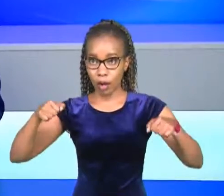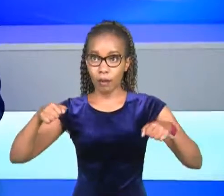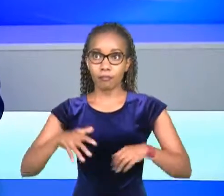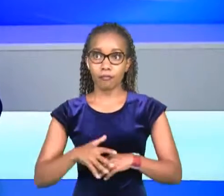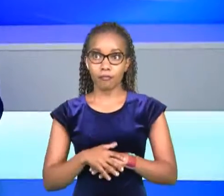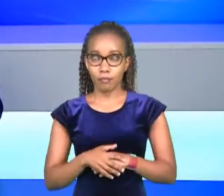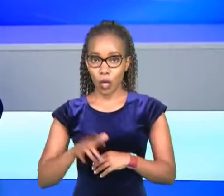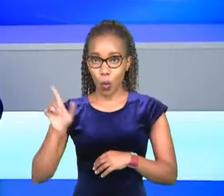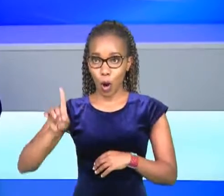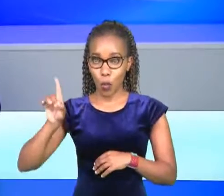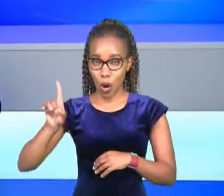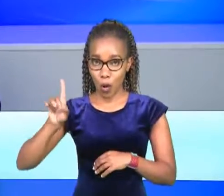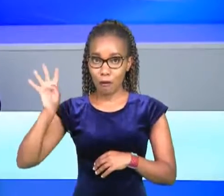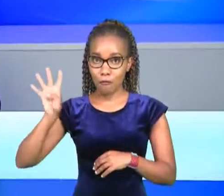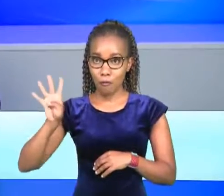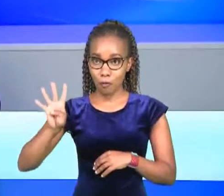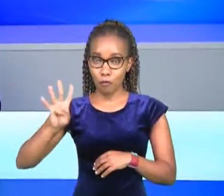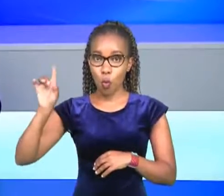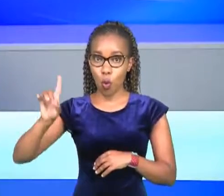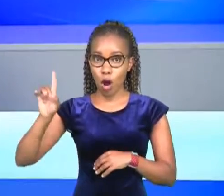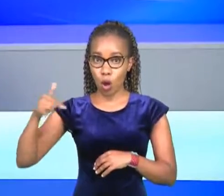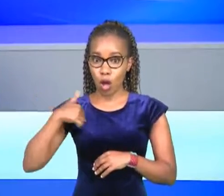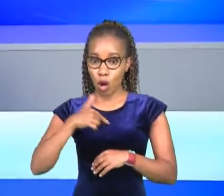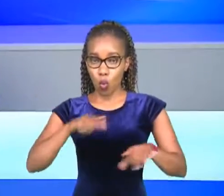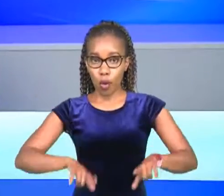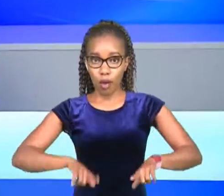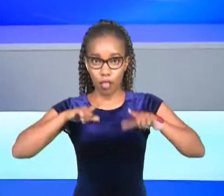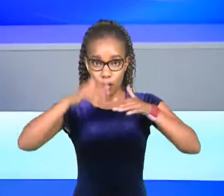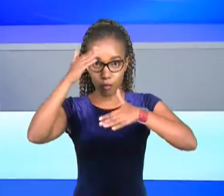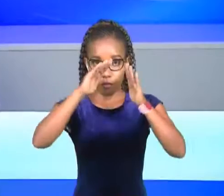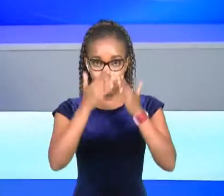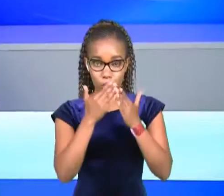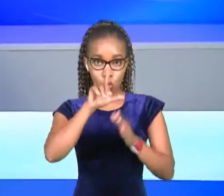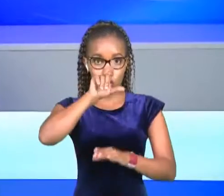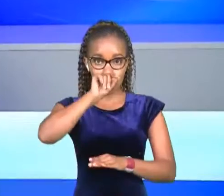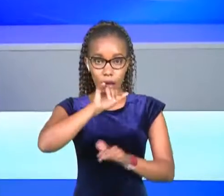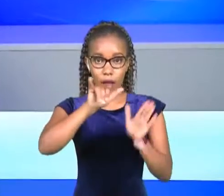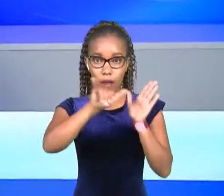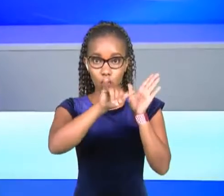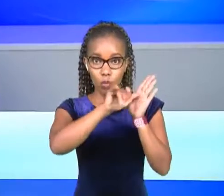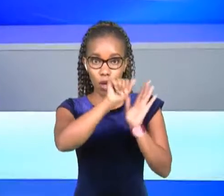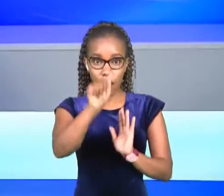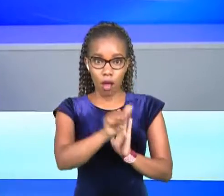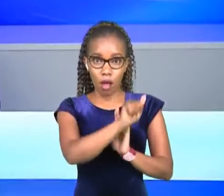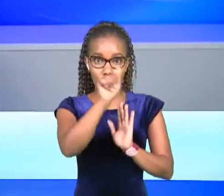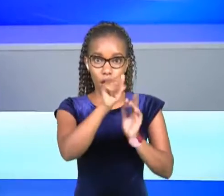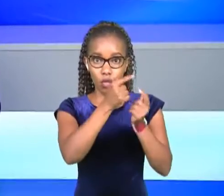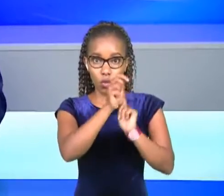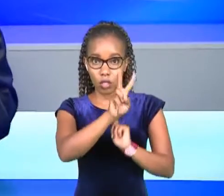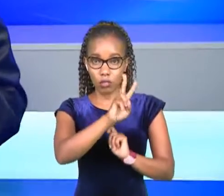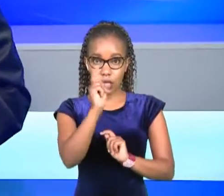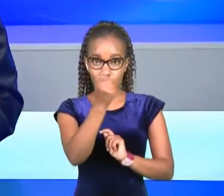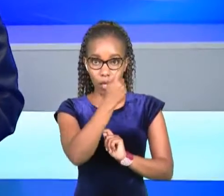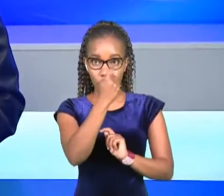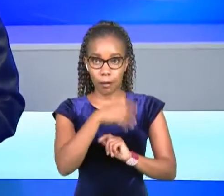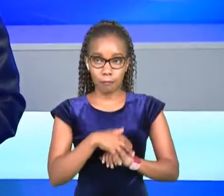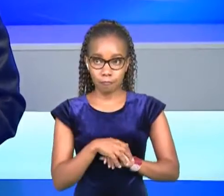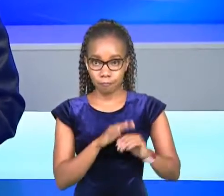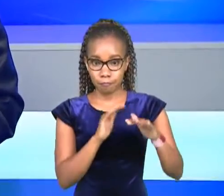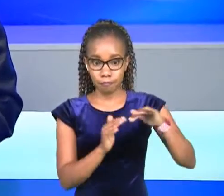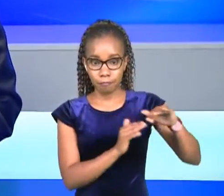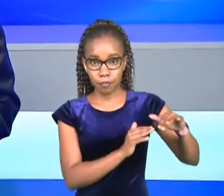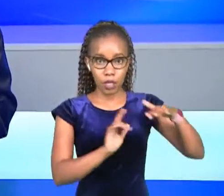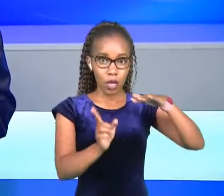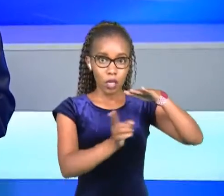three four four three four one we are live on facebook twitter and on youtube as switch tv kenya deputy